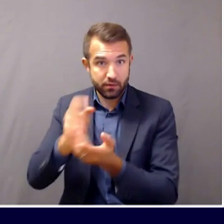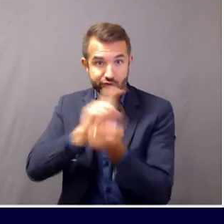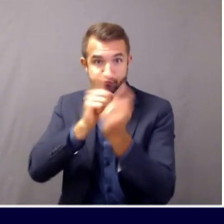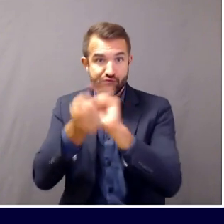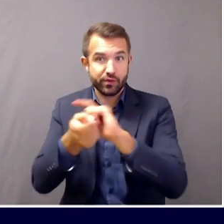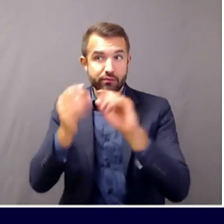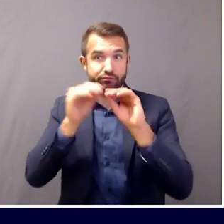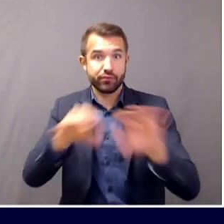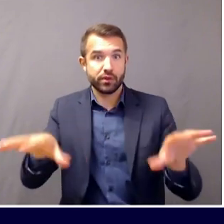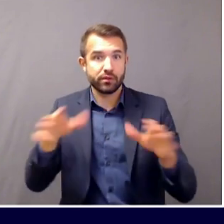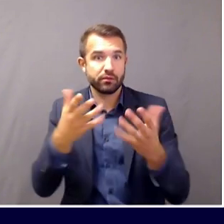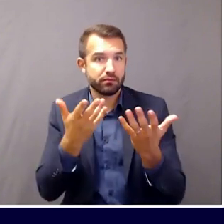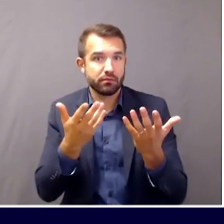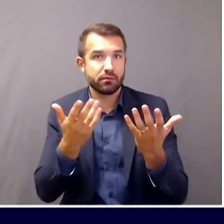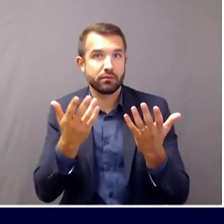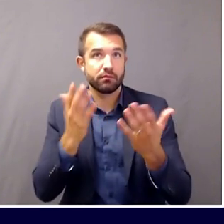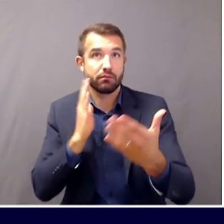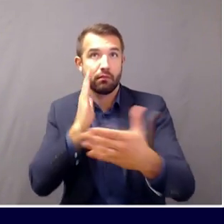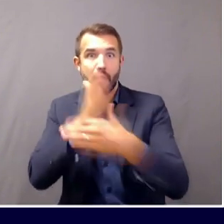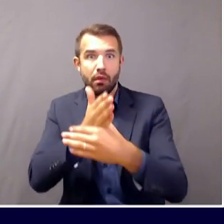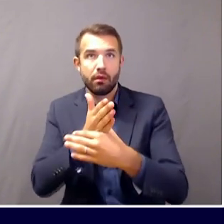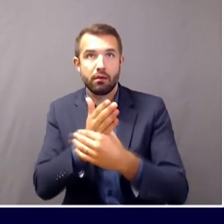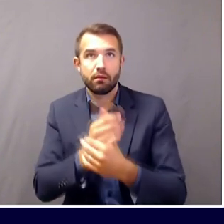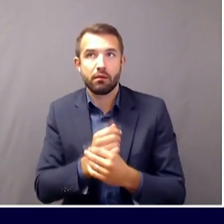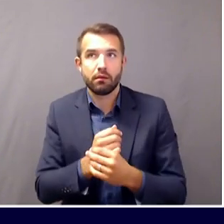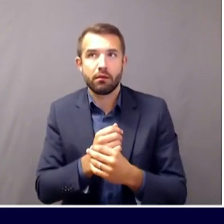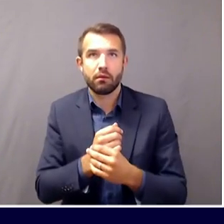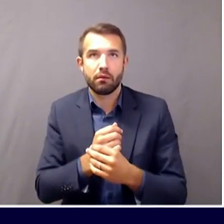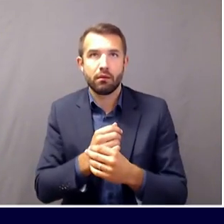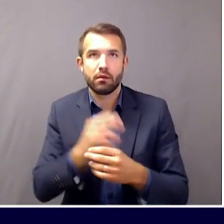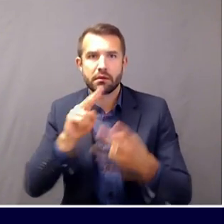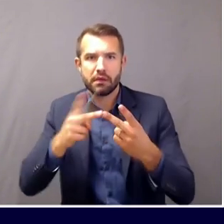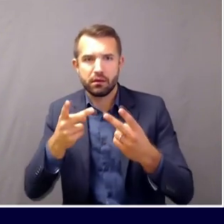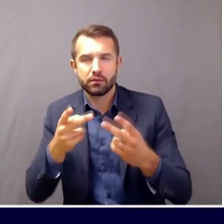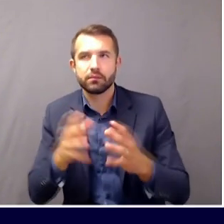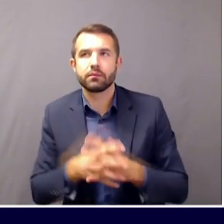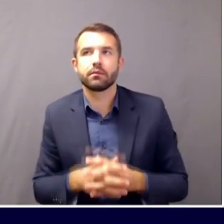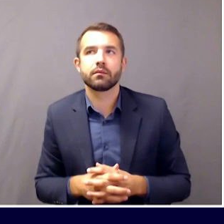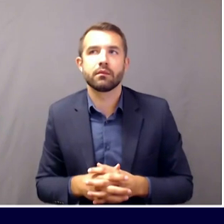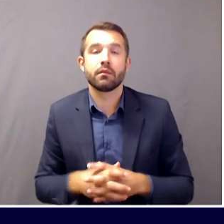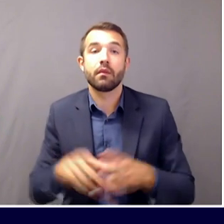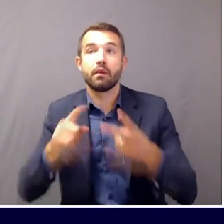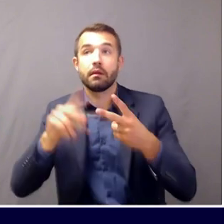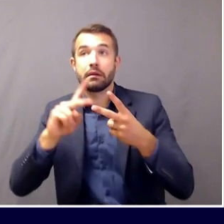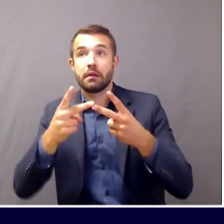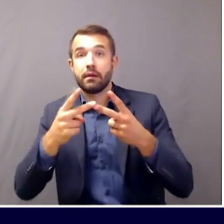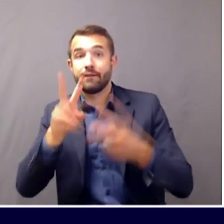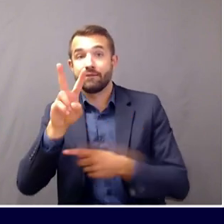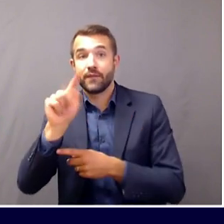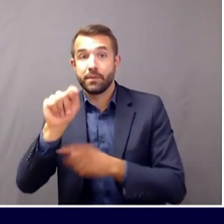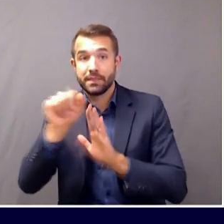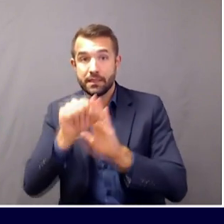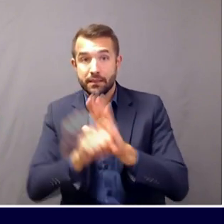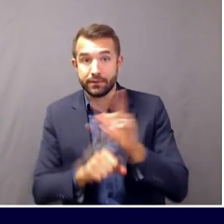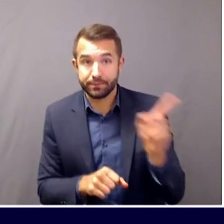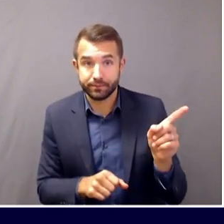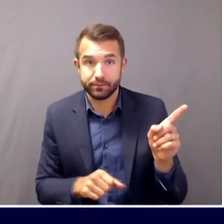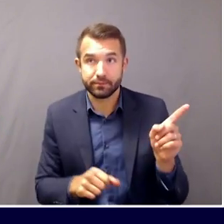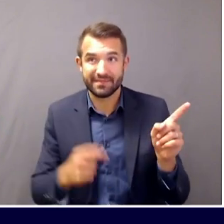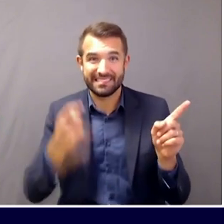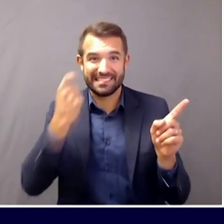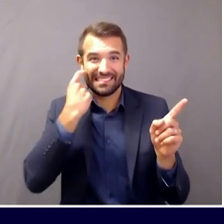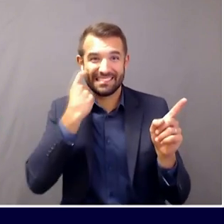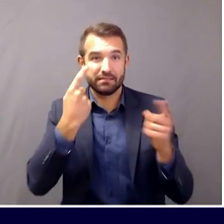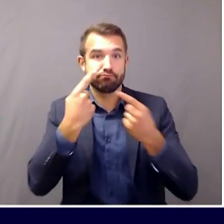I'll just go ahead and ask my second question. My second question is, Vermont today announced that fall high school